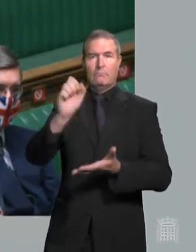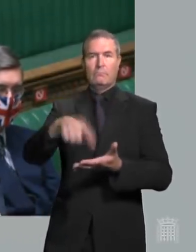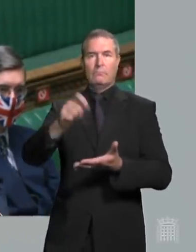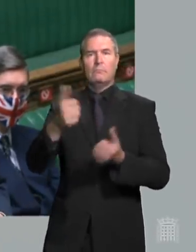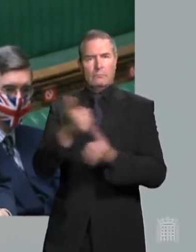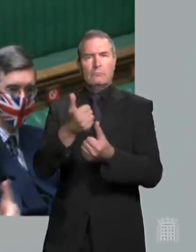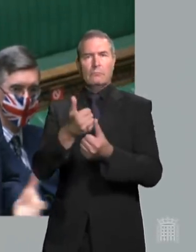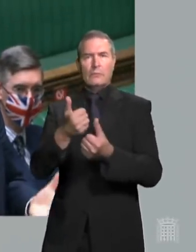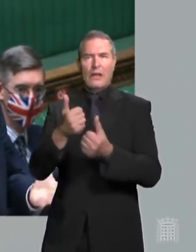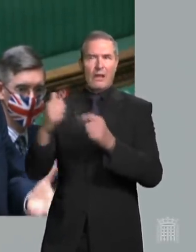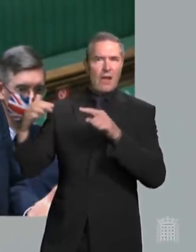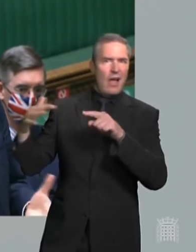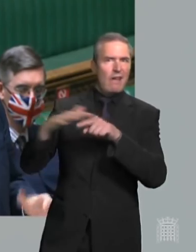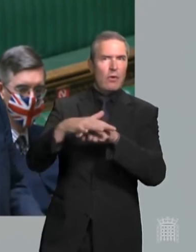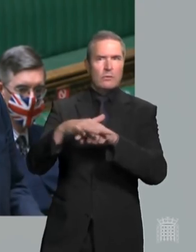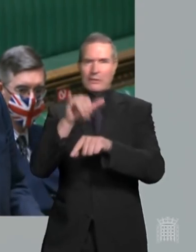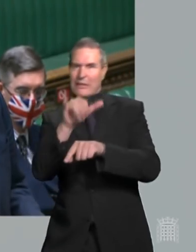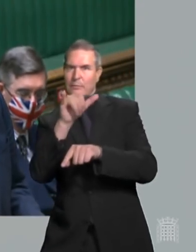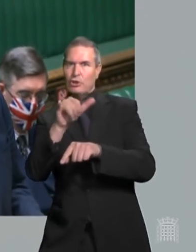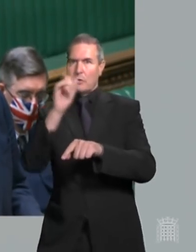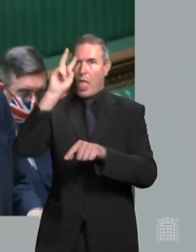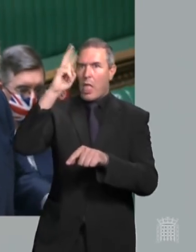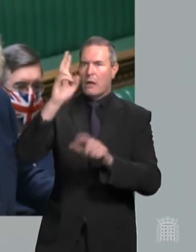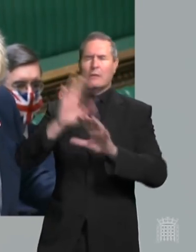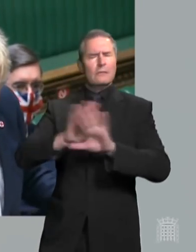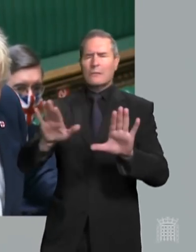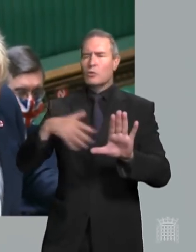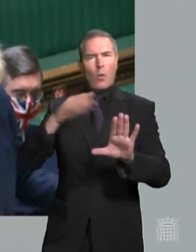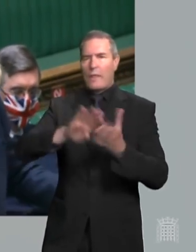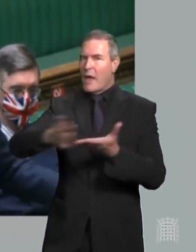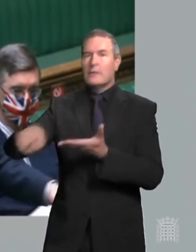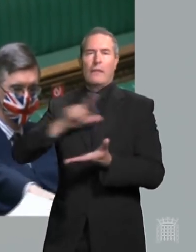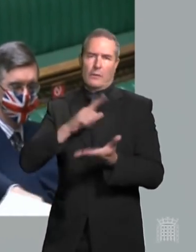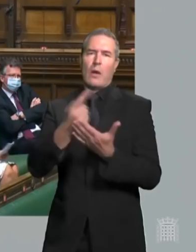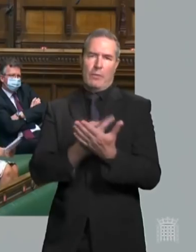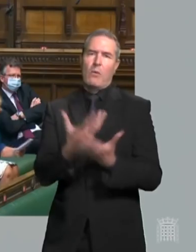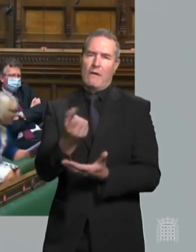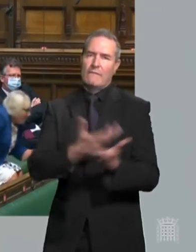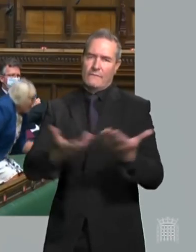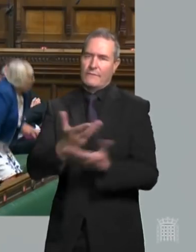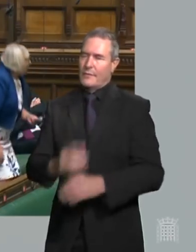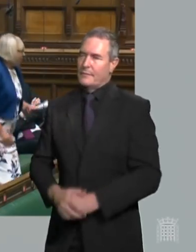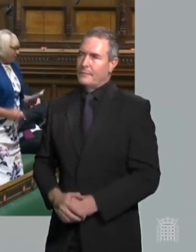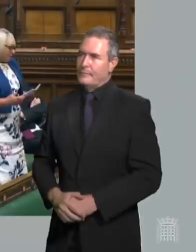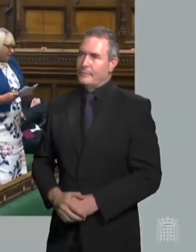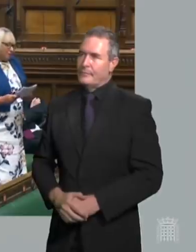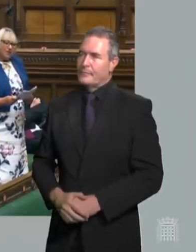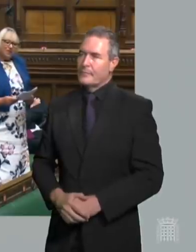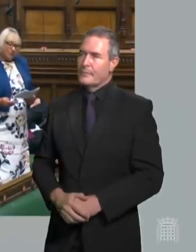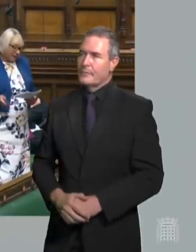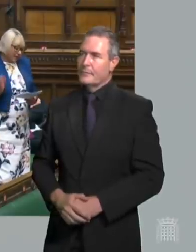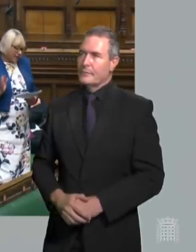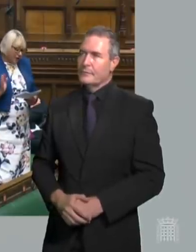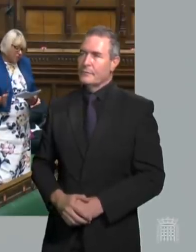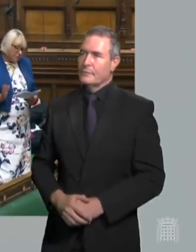clouded or contaminated by the suspicion of voter fraud. And that's what we're trying to prevent. Murray. Thank you very much,